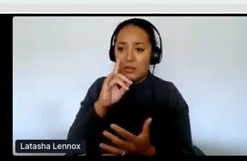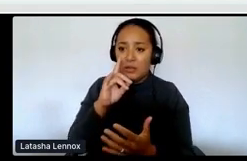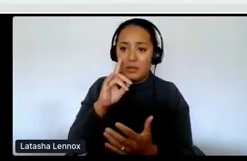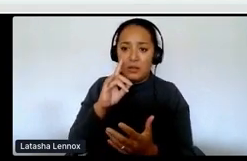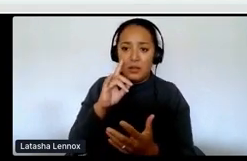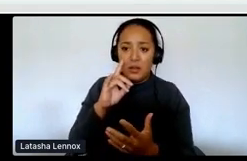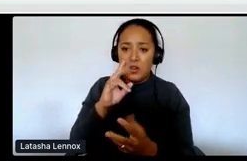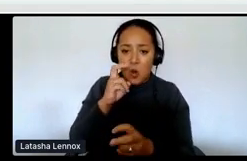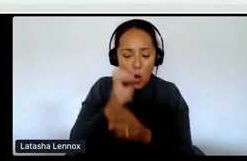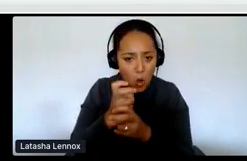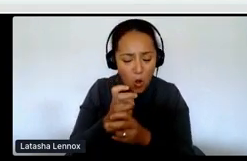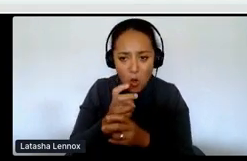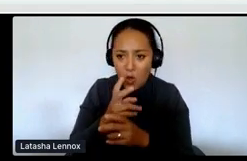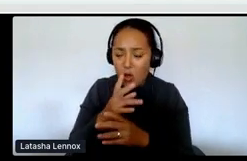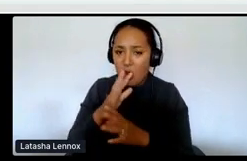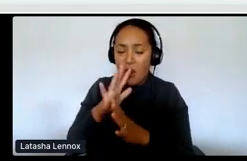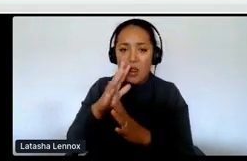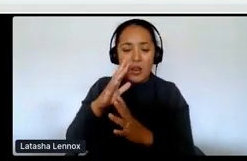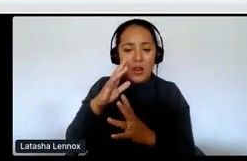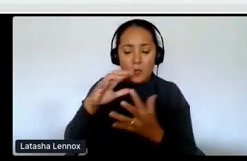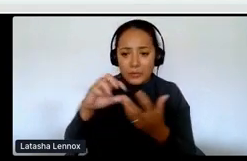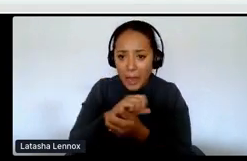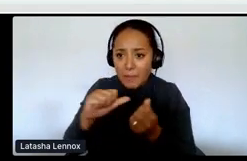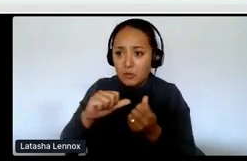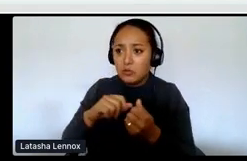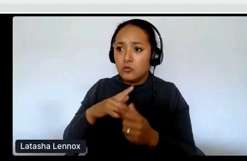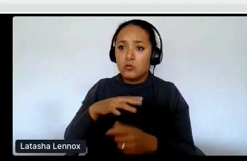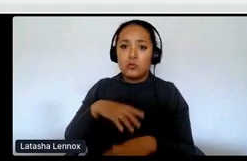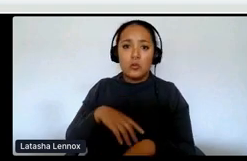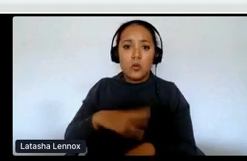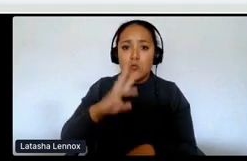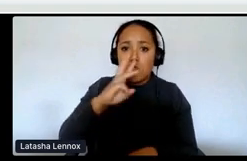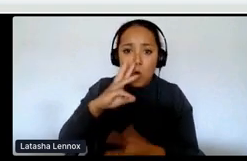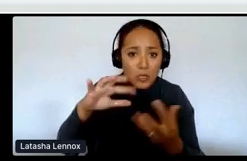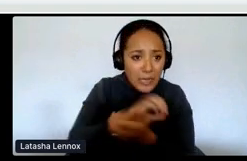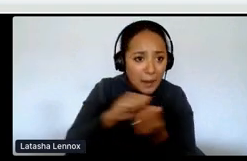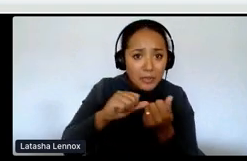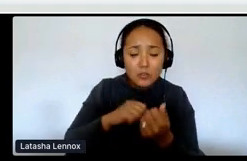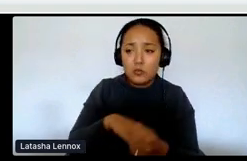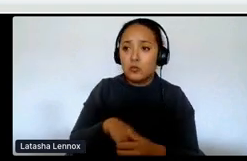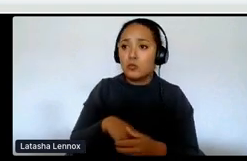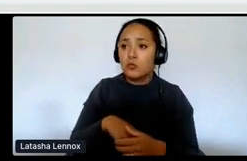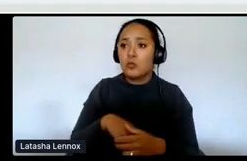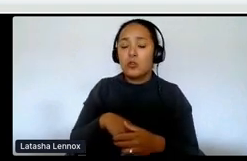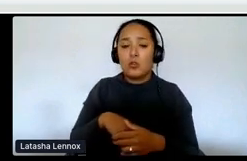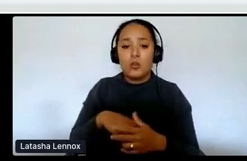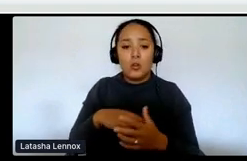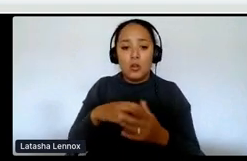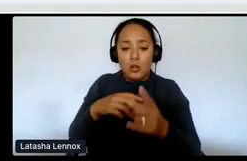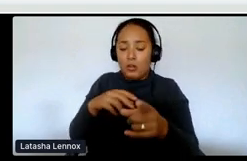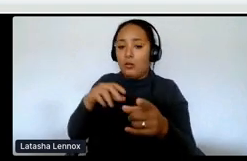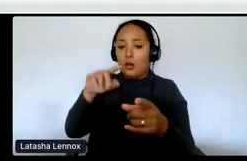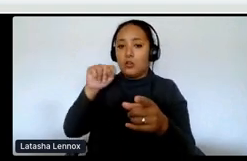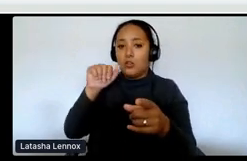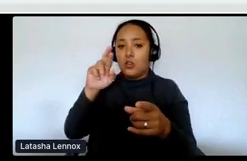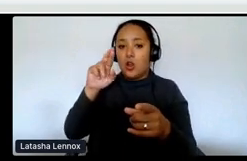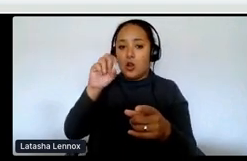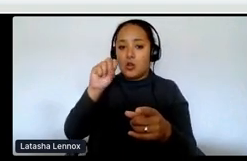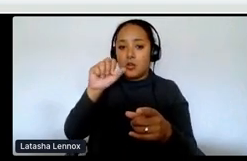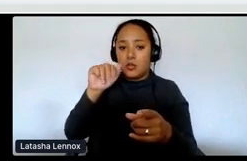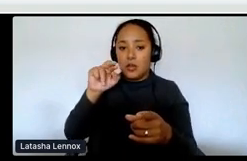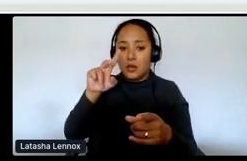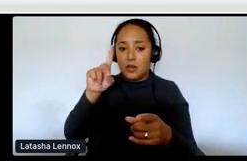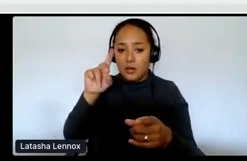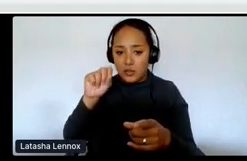carbon intensive, um, water, um, intensive oil or tar sands. And so it's, it's called bitumen technically,